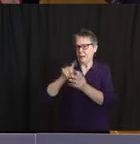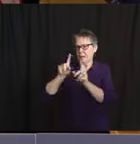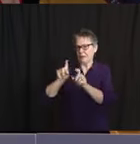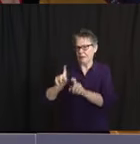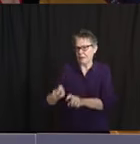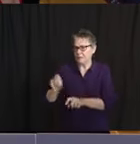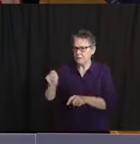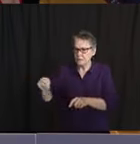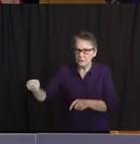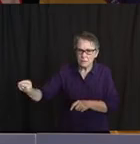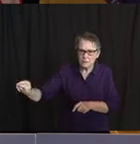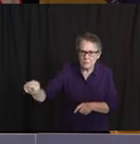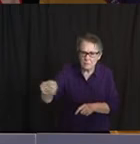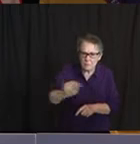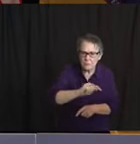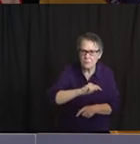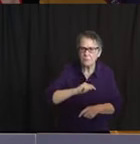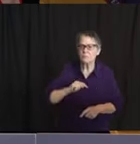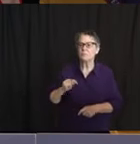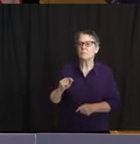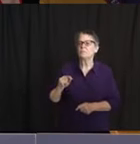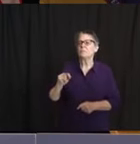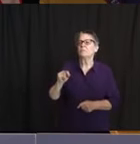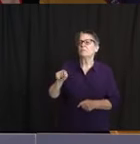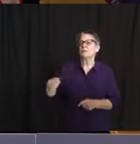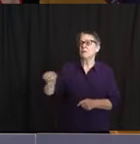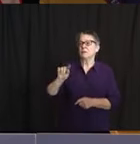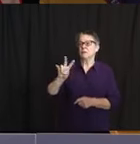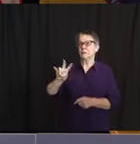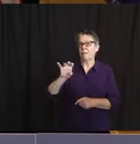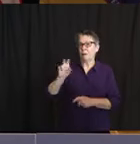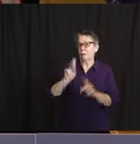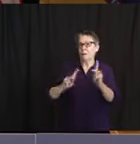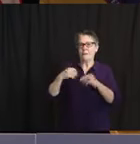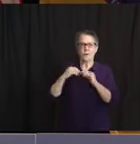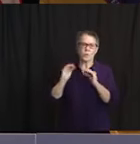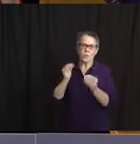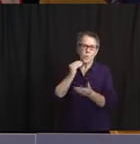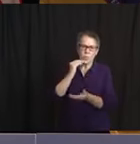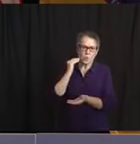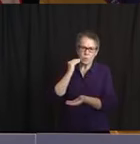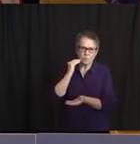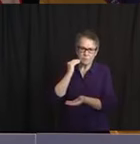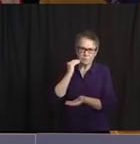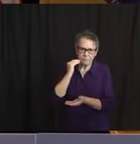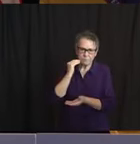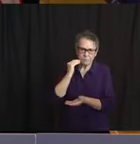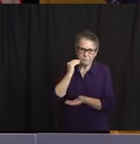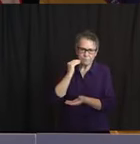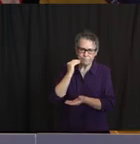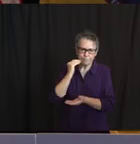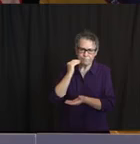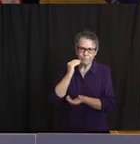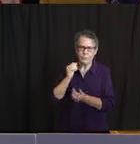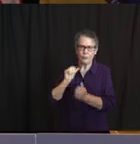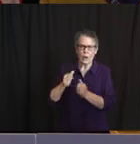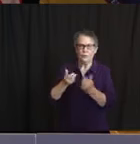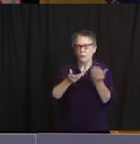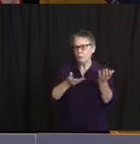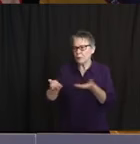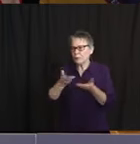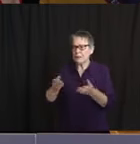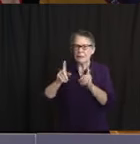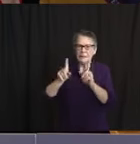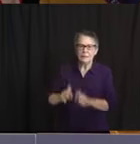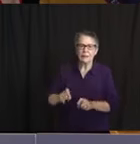homelessness. Plans are underway to bring mobile testing to populations, and also pop-up